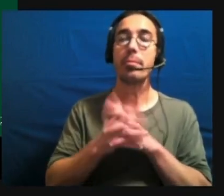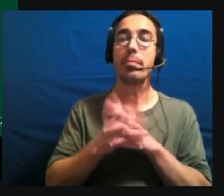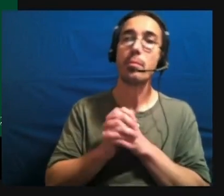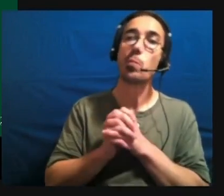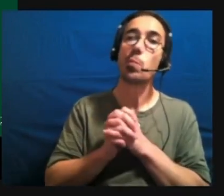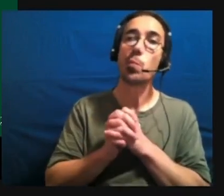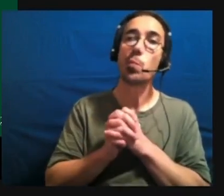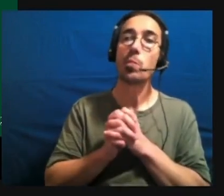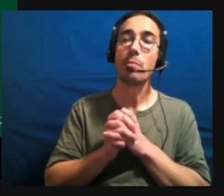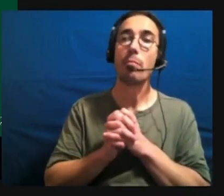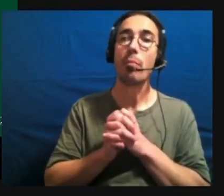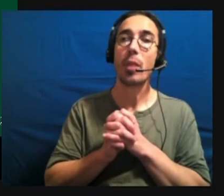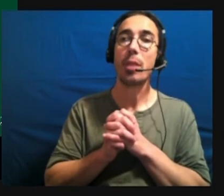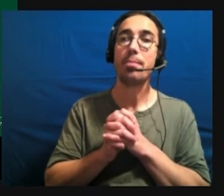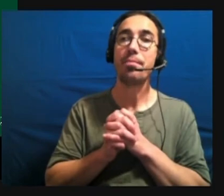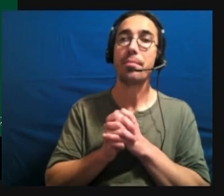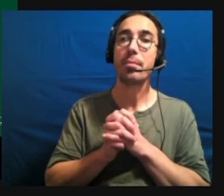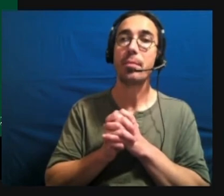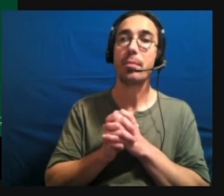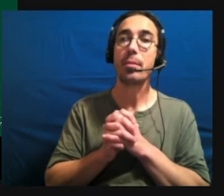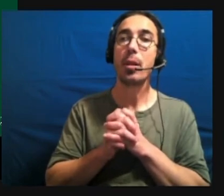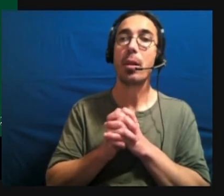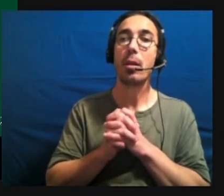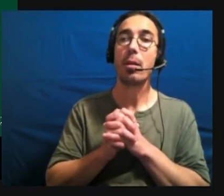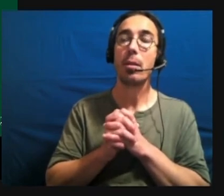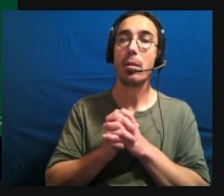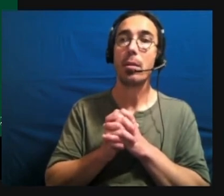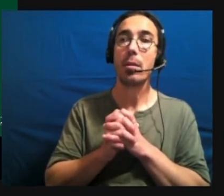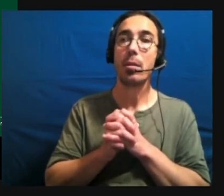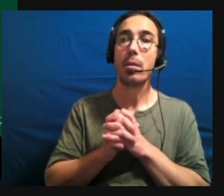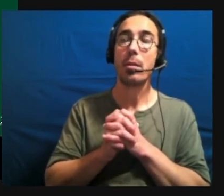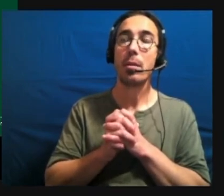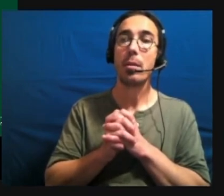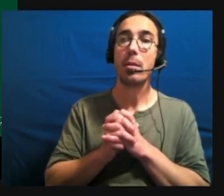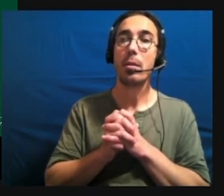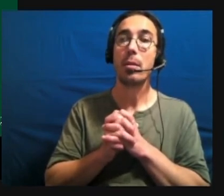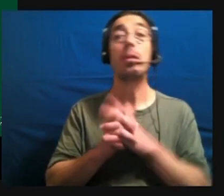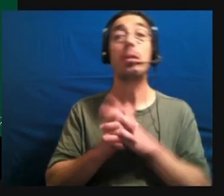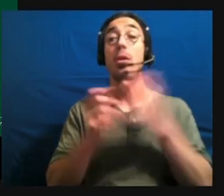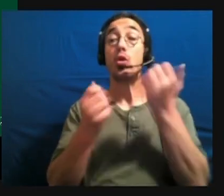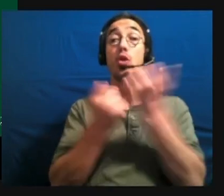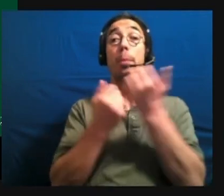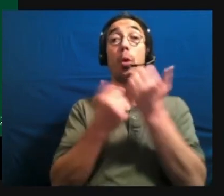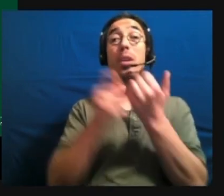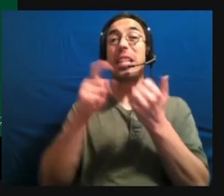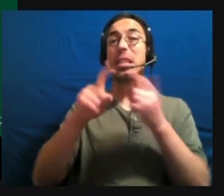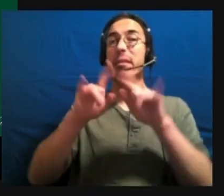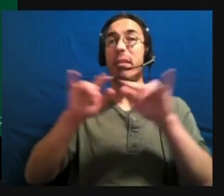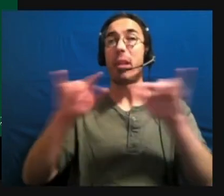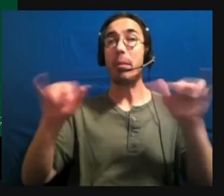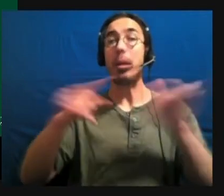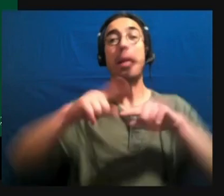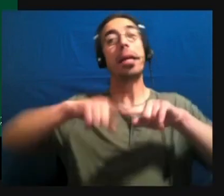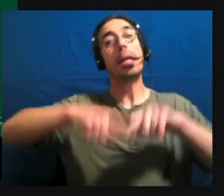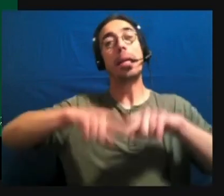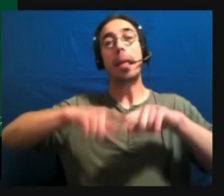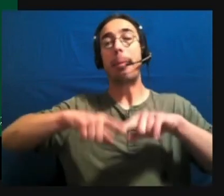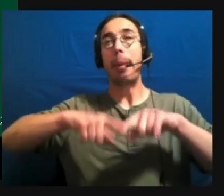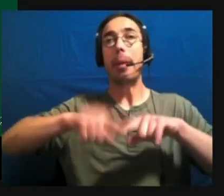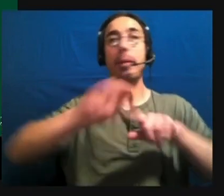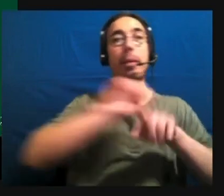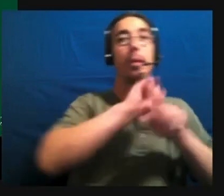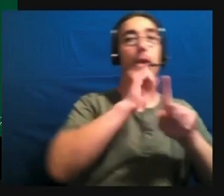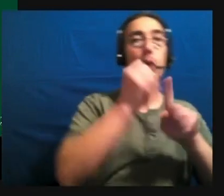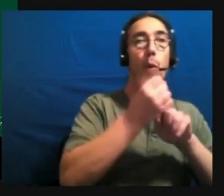So, um, so our support needs vary based on circumstances and internal resources